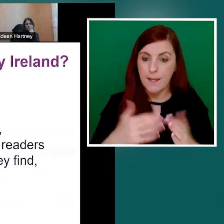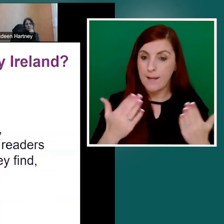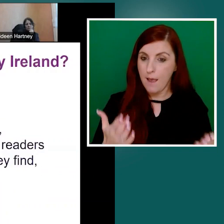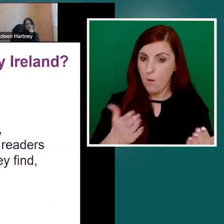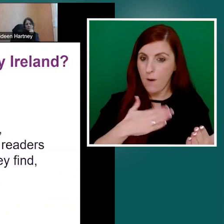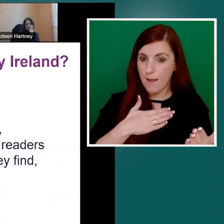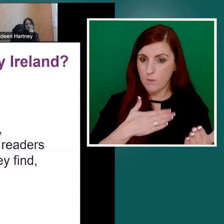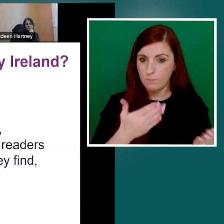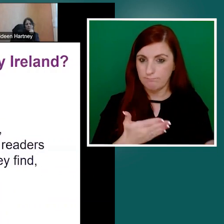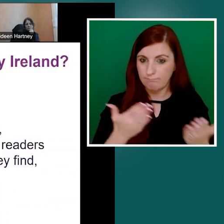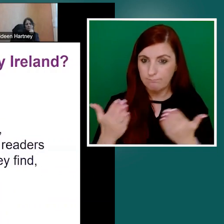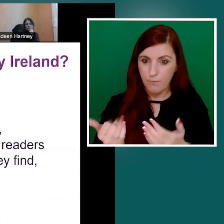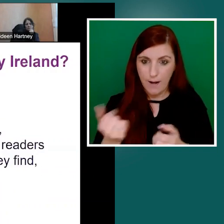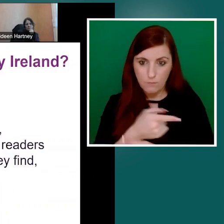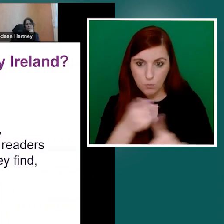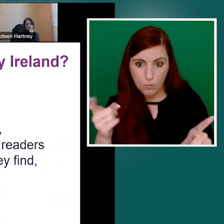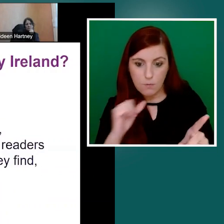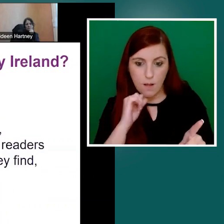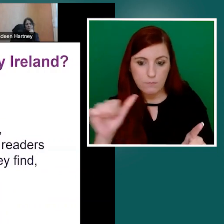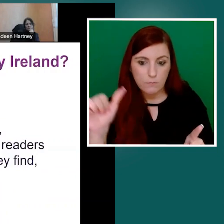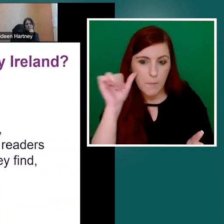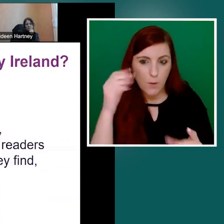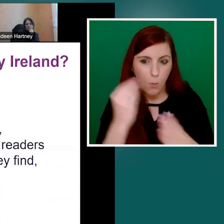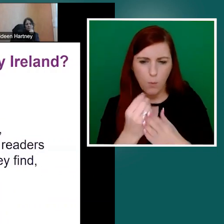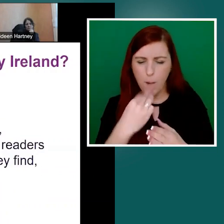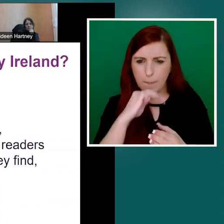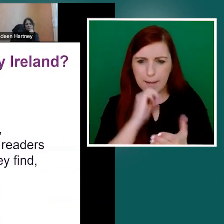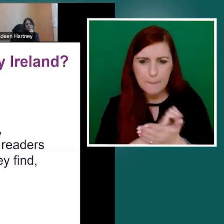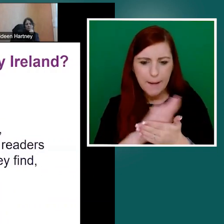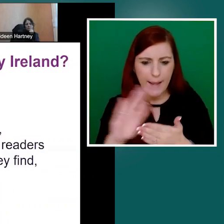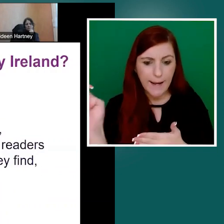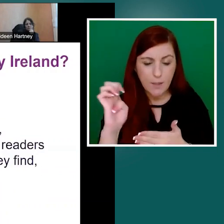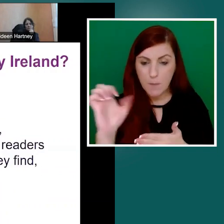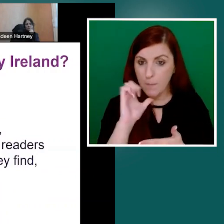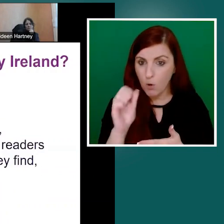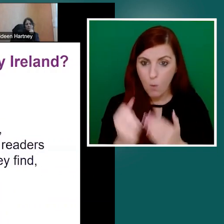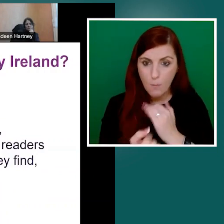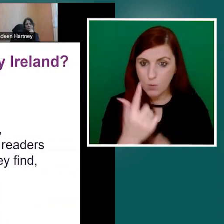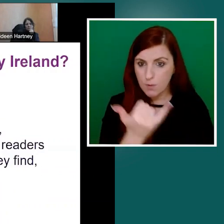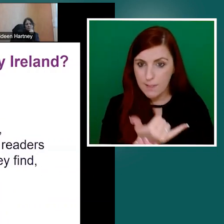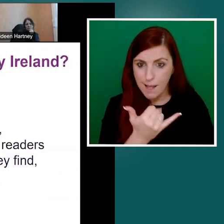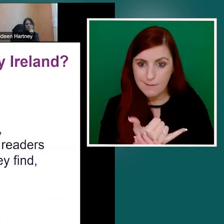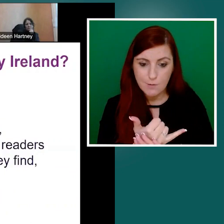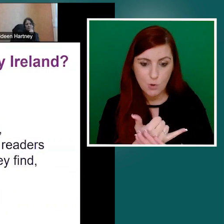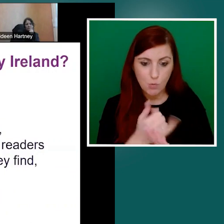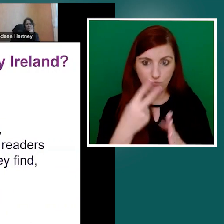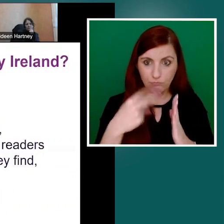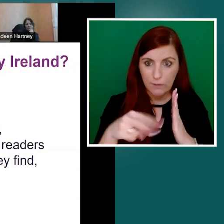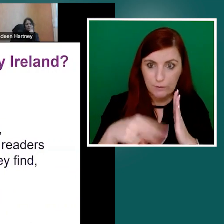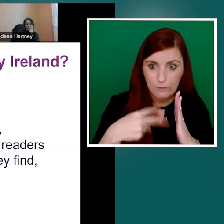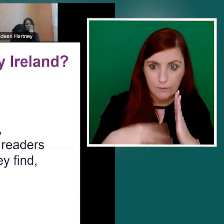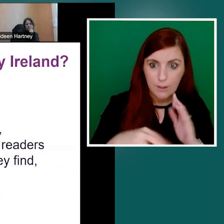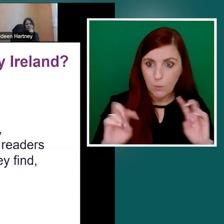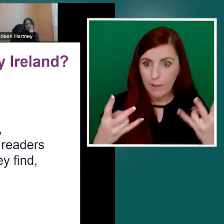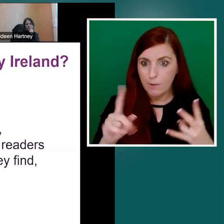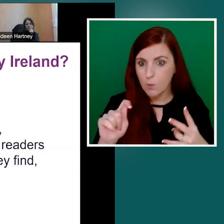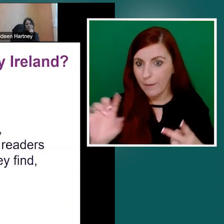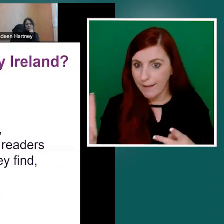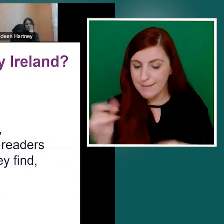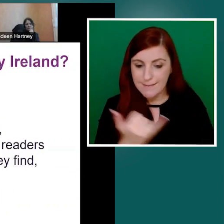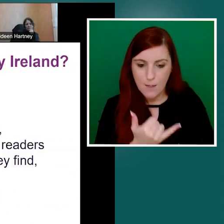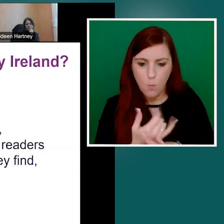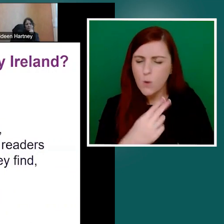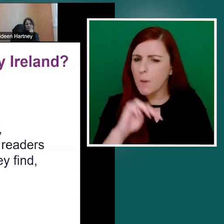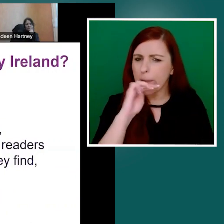opportunity to do a speed read of the toolkit to explain what do we mean by plain English and plain language. So the